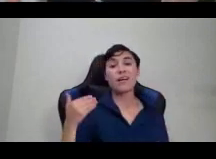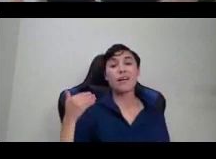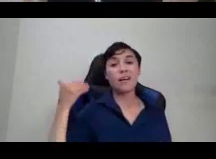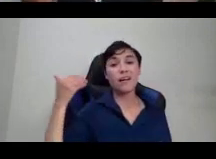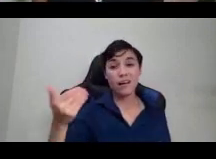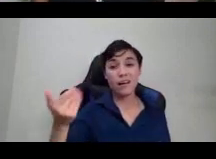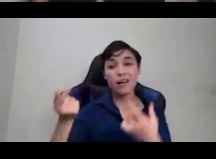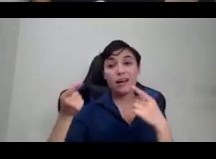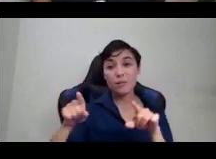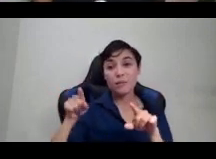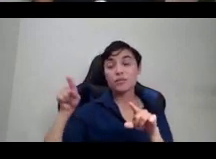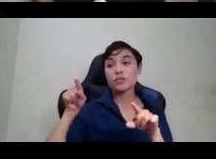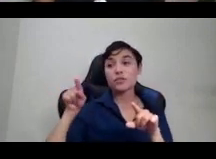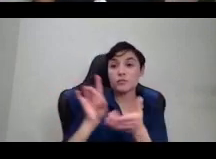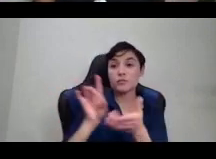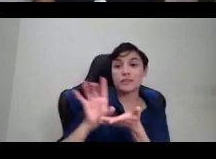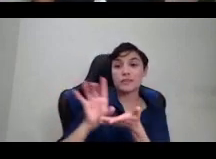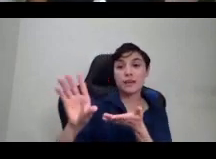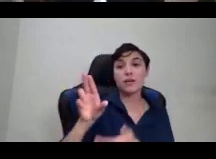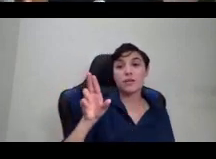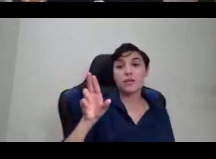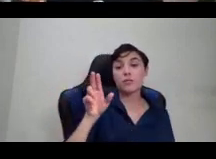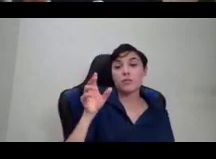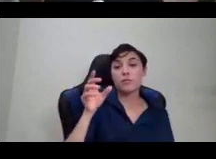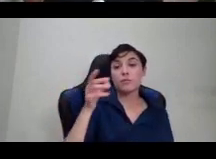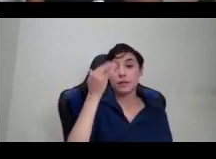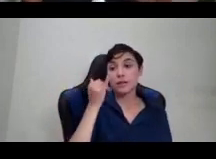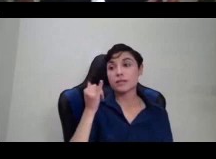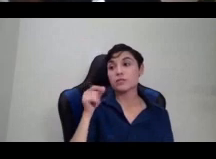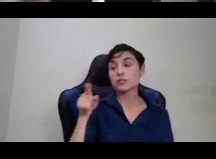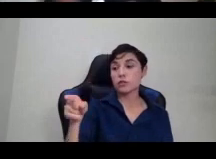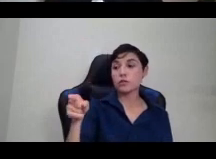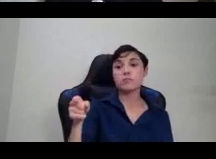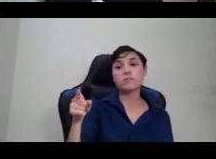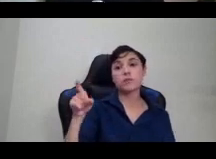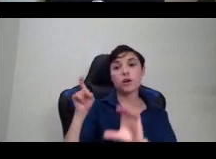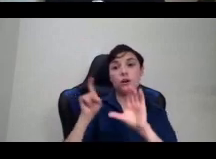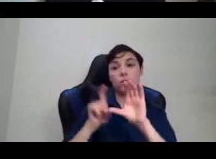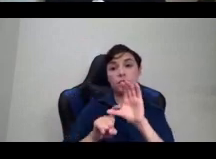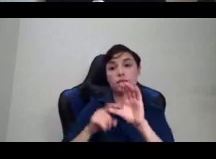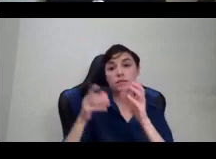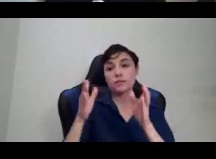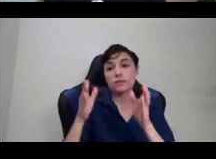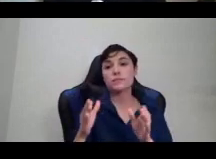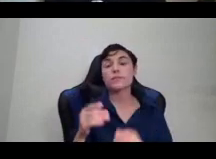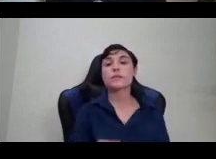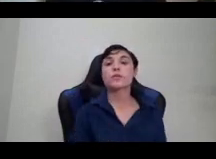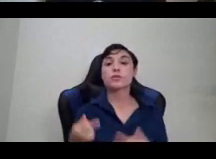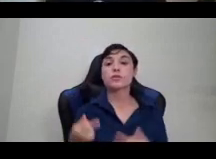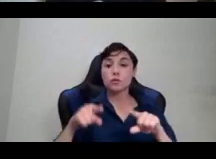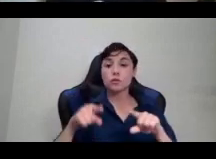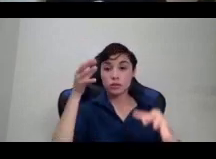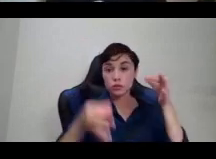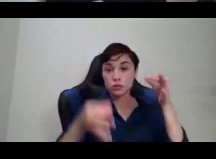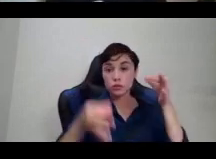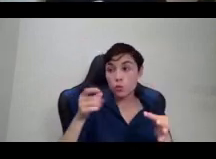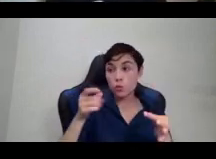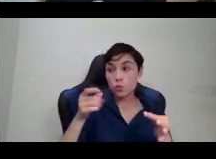being a communist. And at her trial, one of the things that she said was that it wasn't